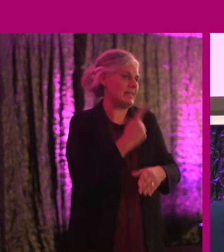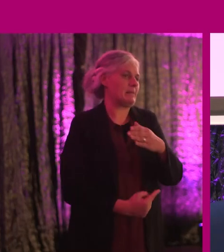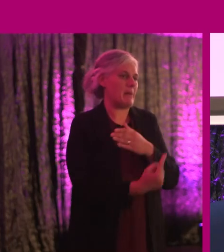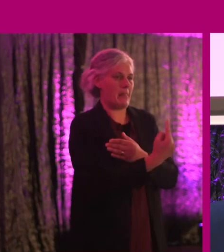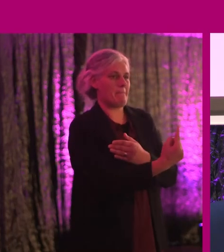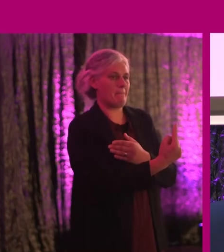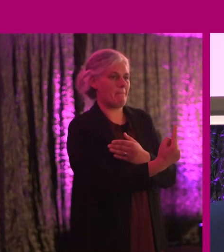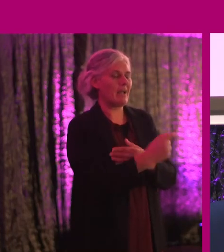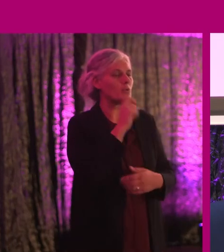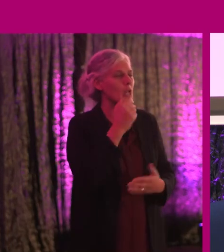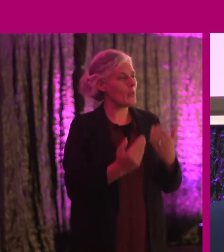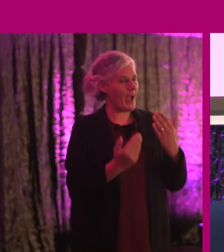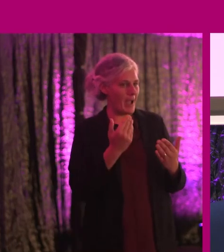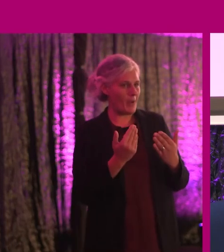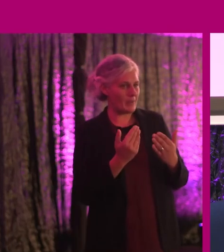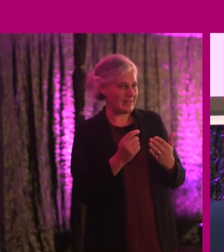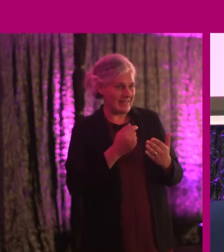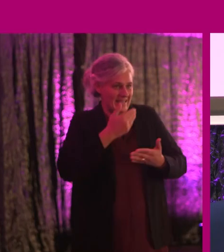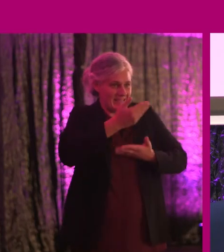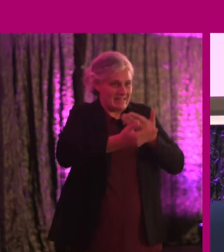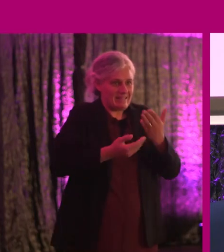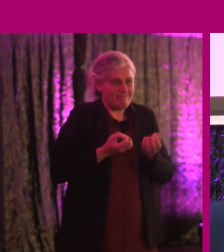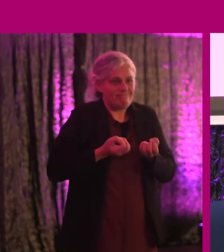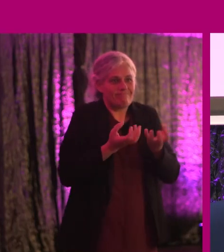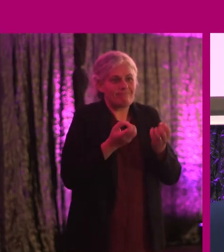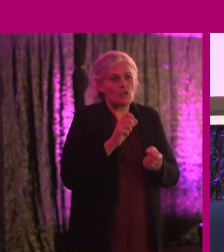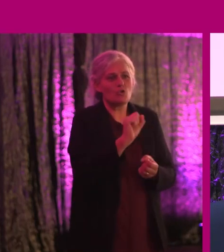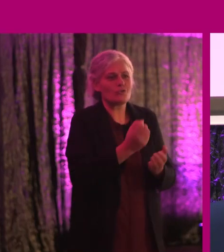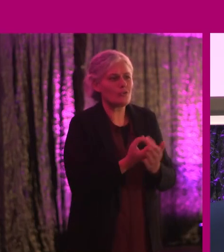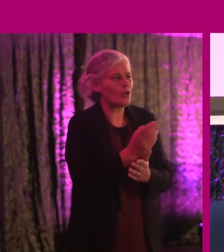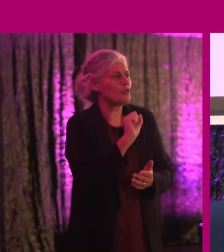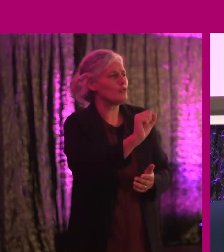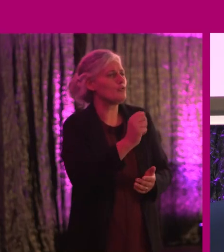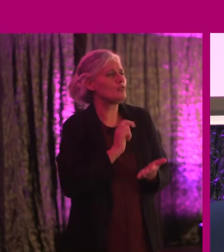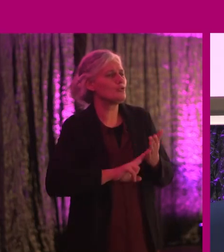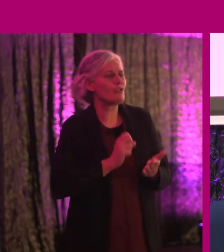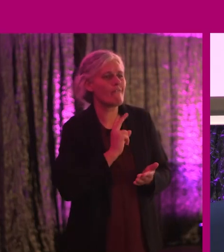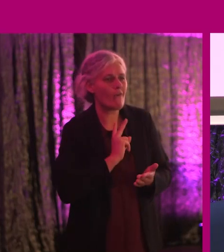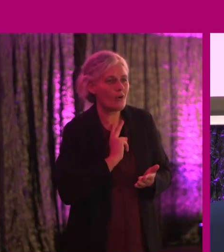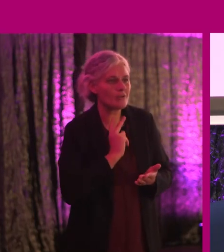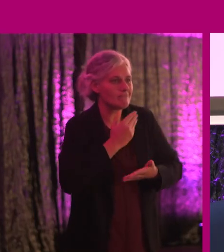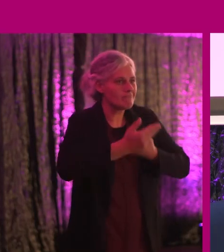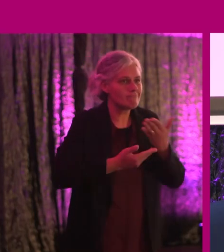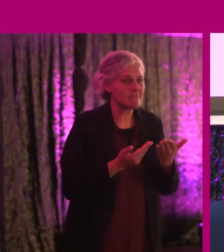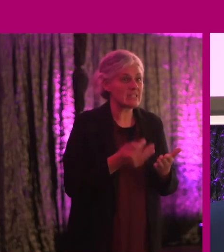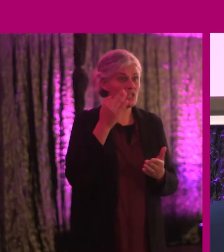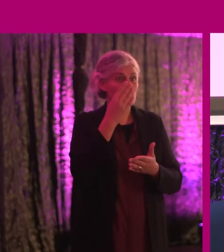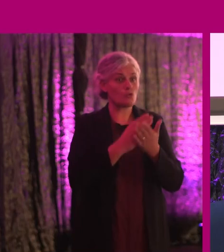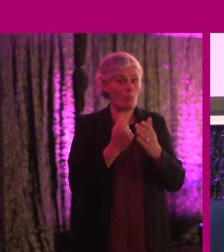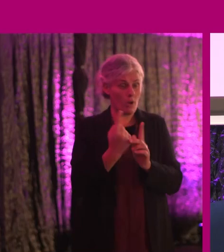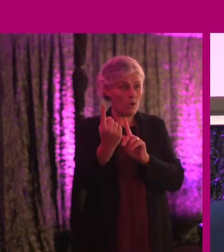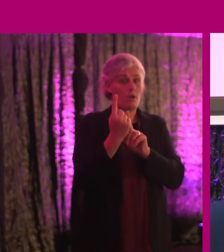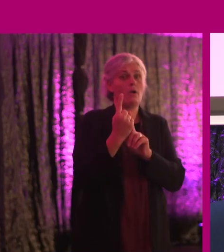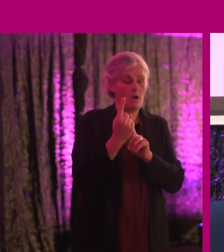So I'll tell you how. Tell your story. Use your voice. And if that feels frightening, go to somebody else who's done it.